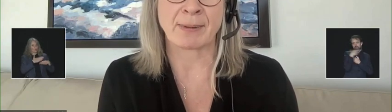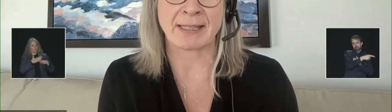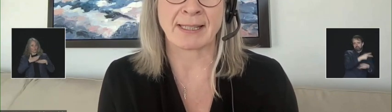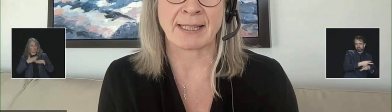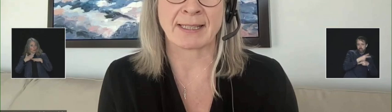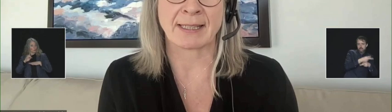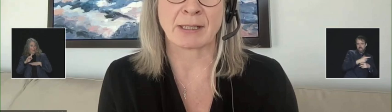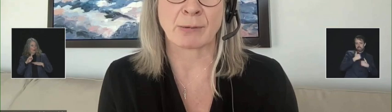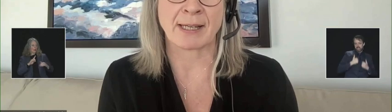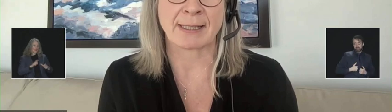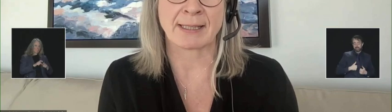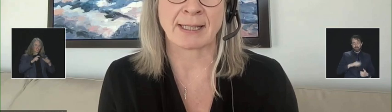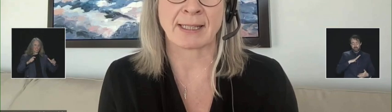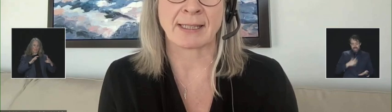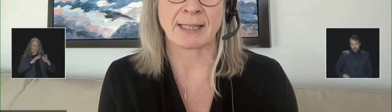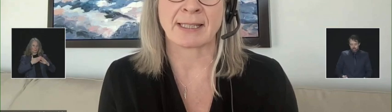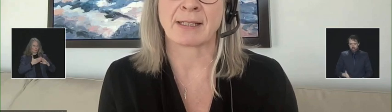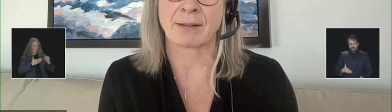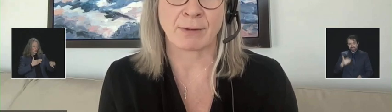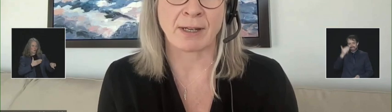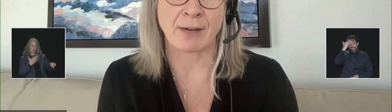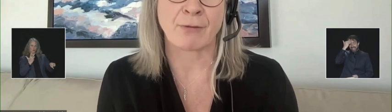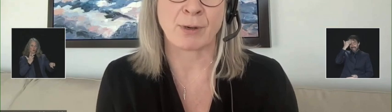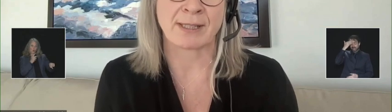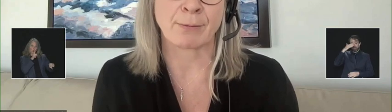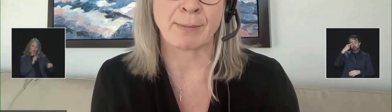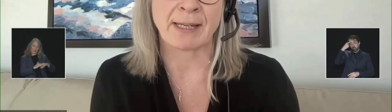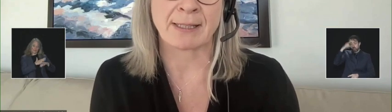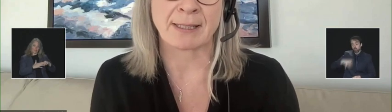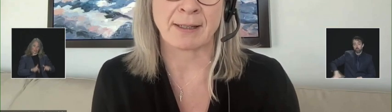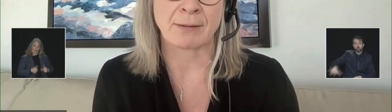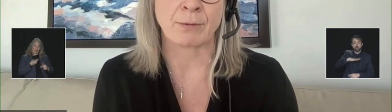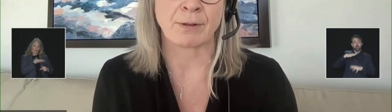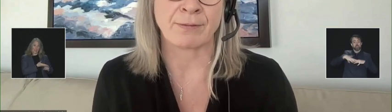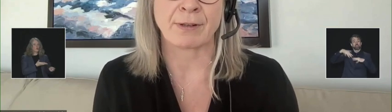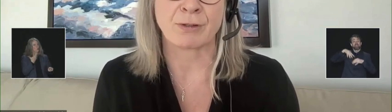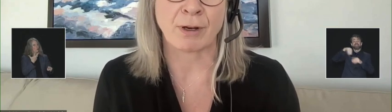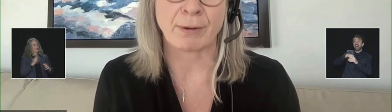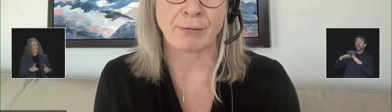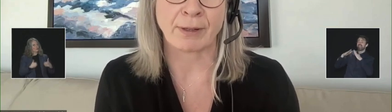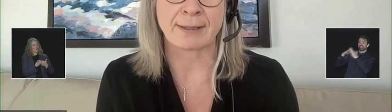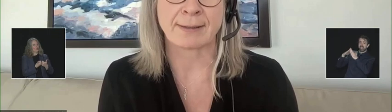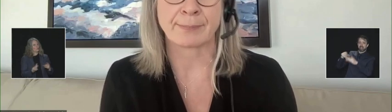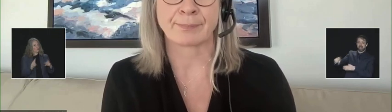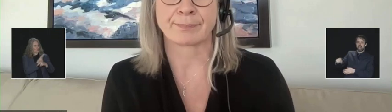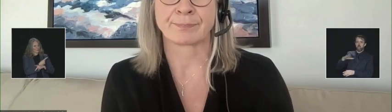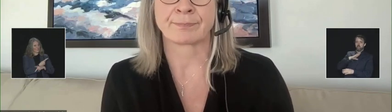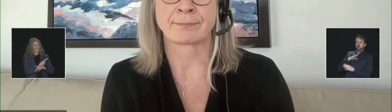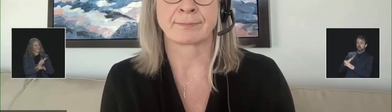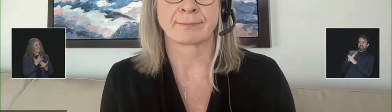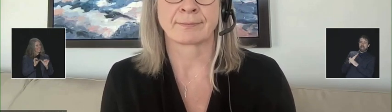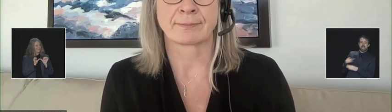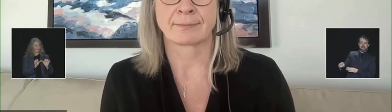people in big cities, and so that's a focus that remains a very strong one for us.